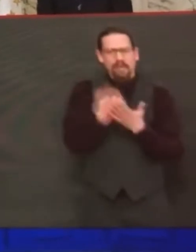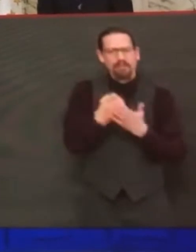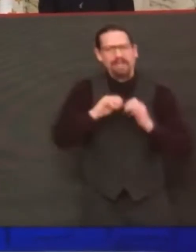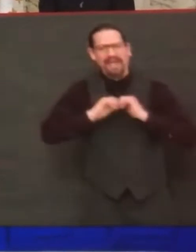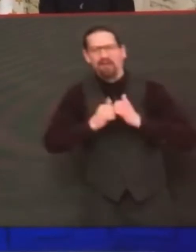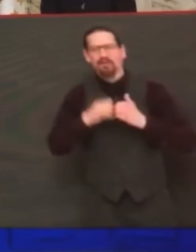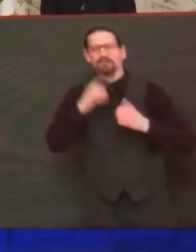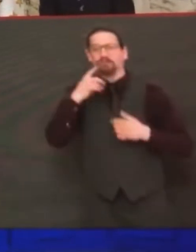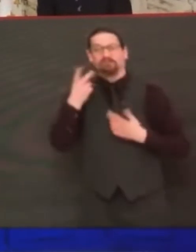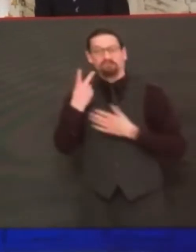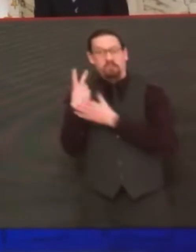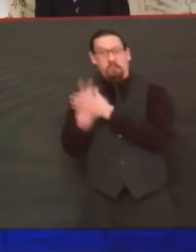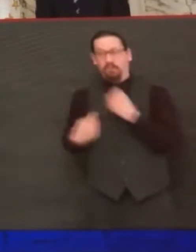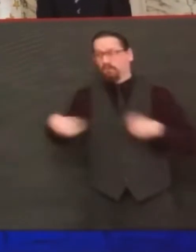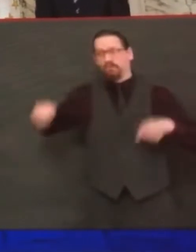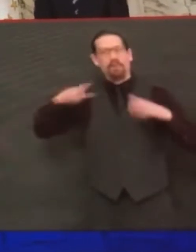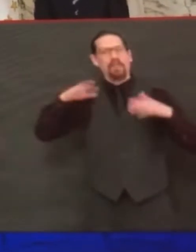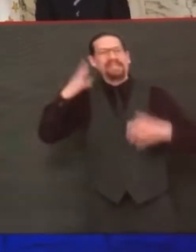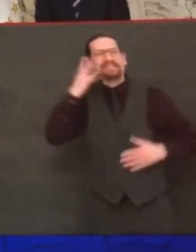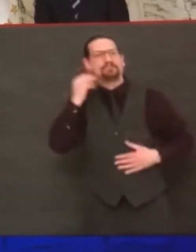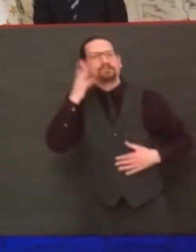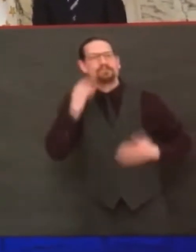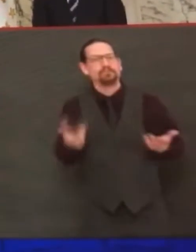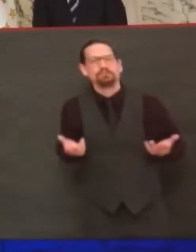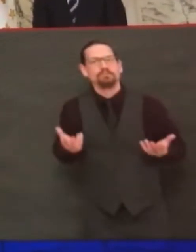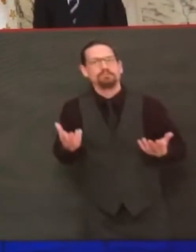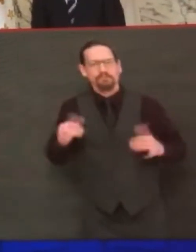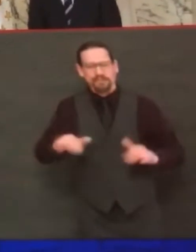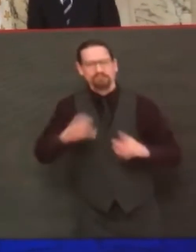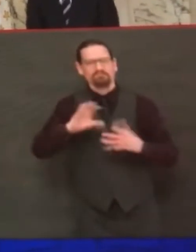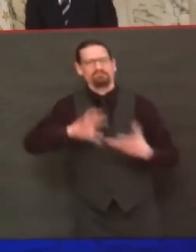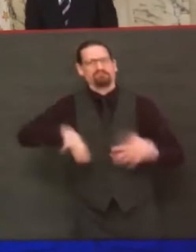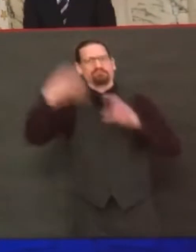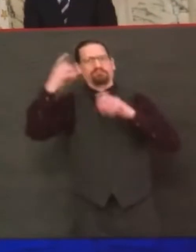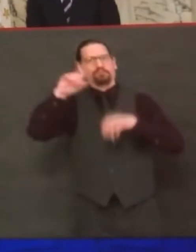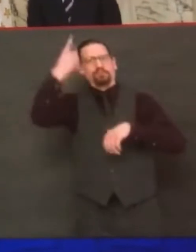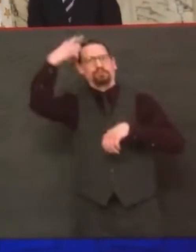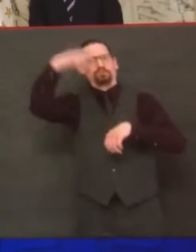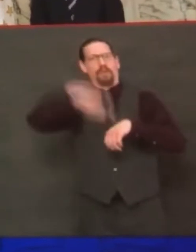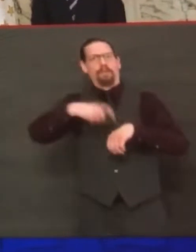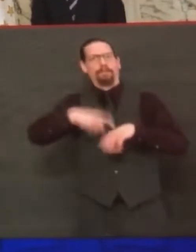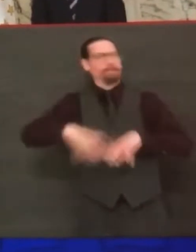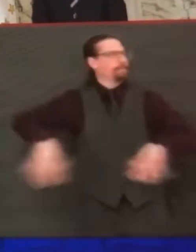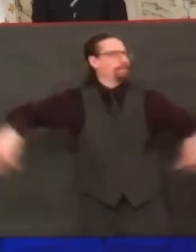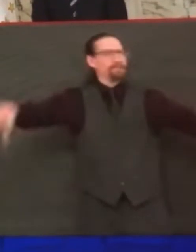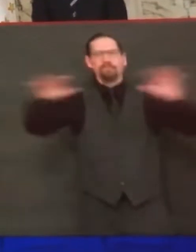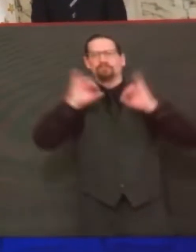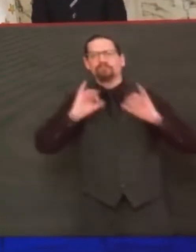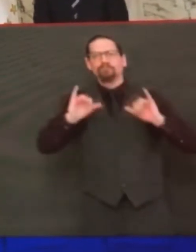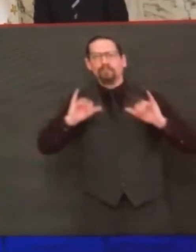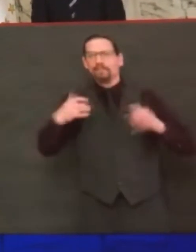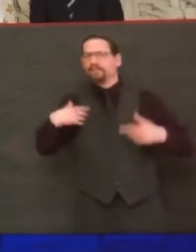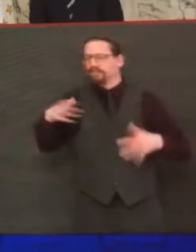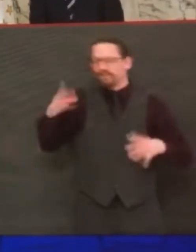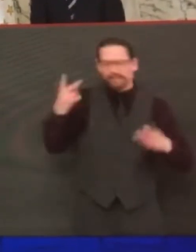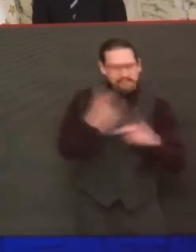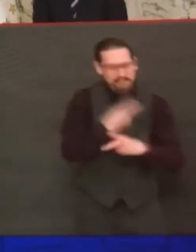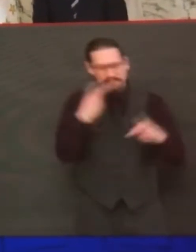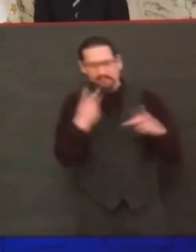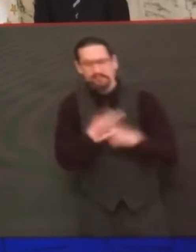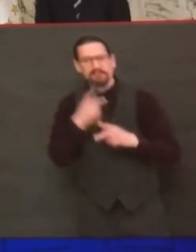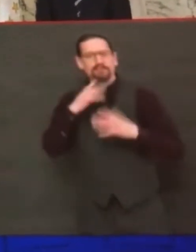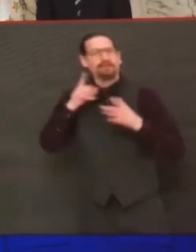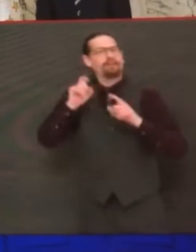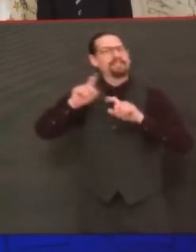but these sorts of discussions are incredibly helpful for us to share information and share data as we together get our